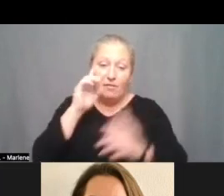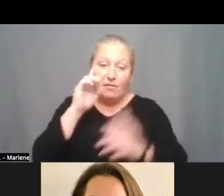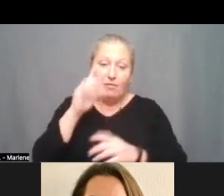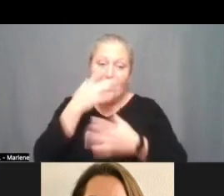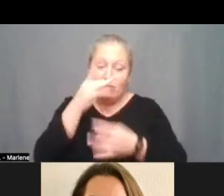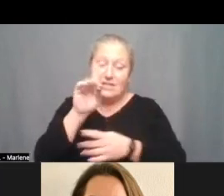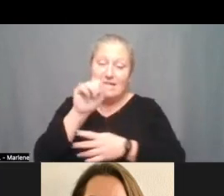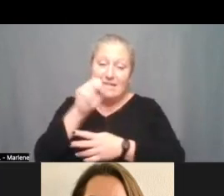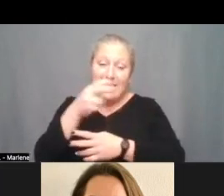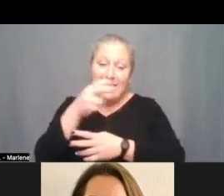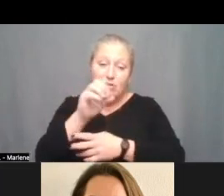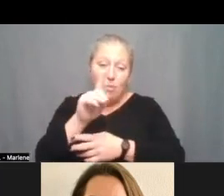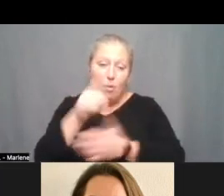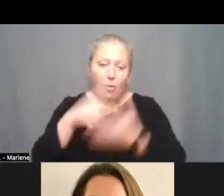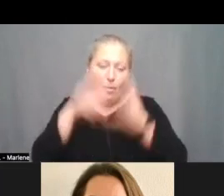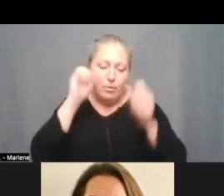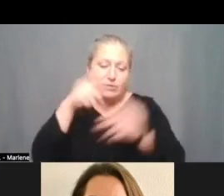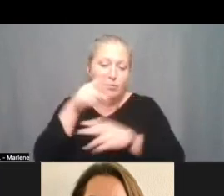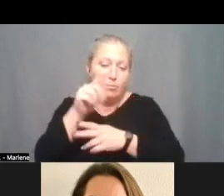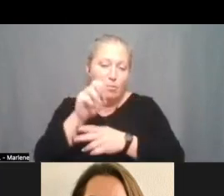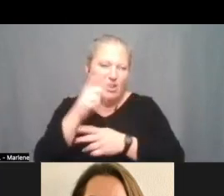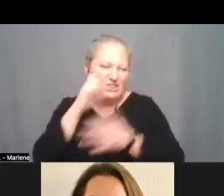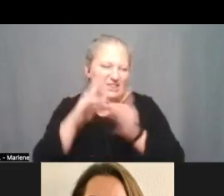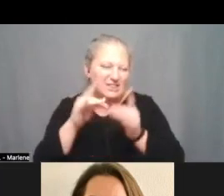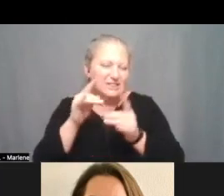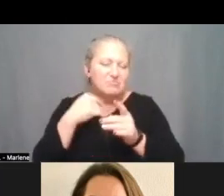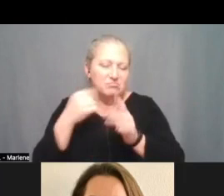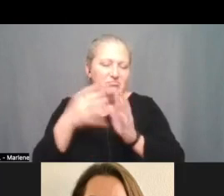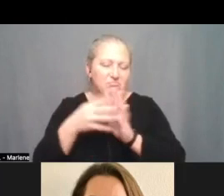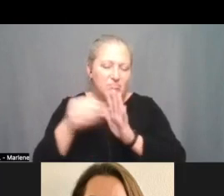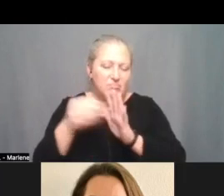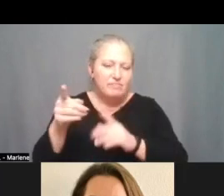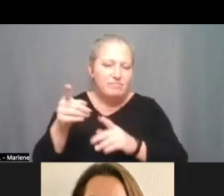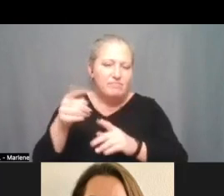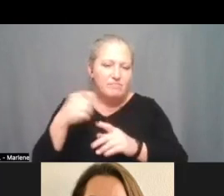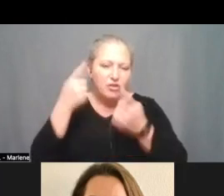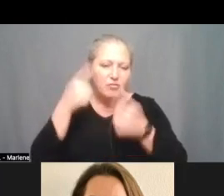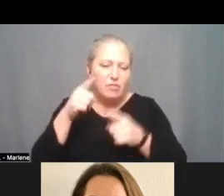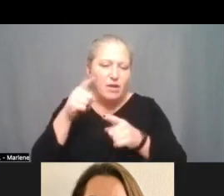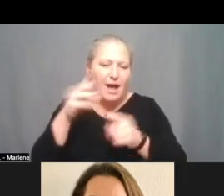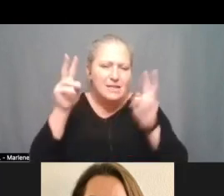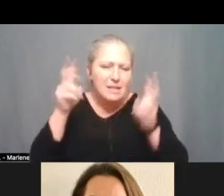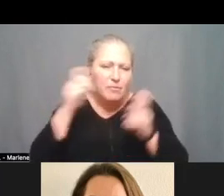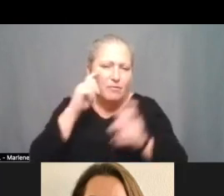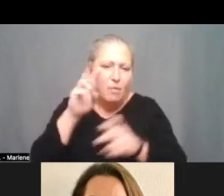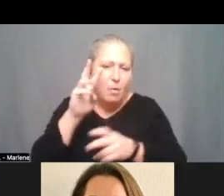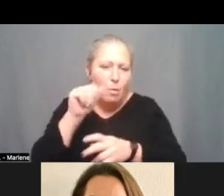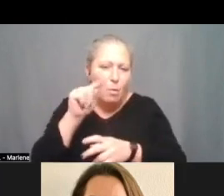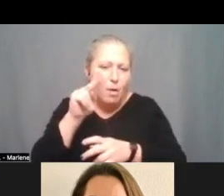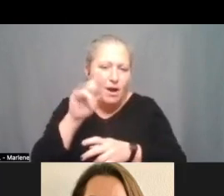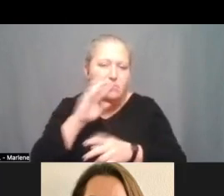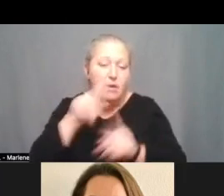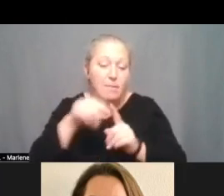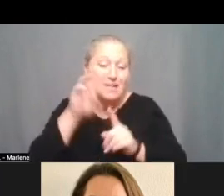had mentioned and then also um the topic would um trustee watkins had mentioned about the sixth grade math